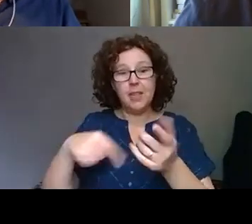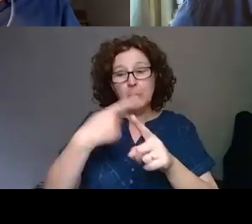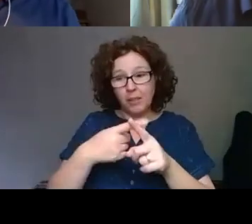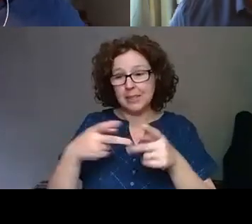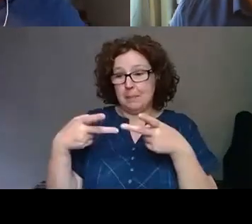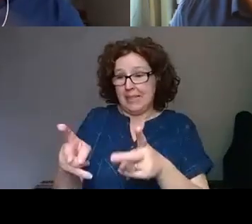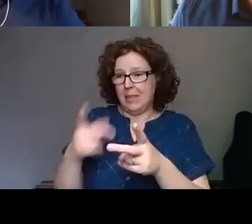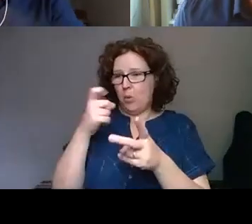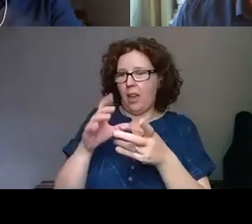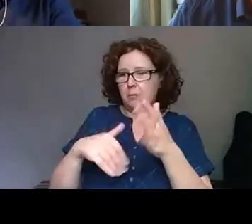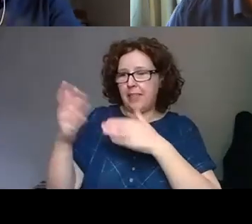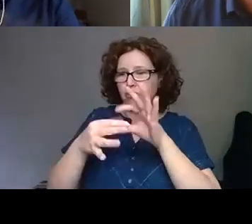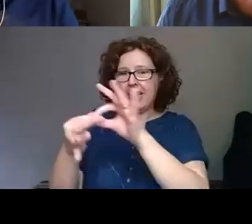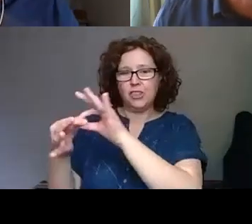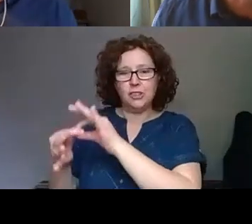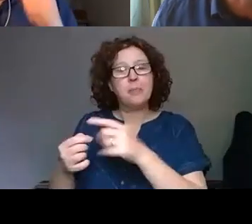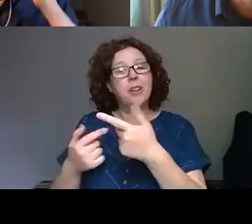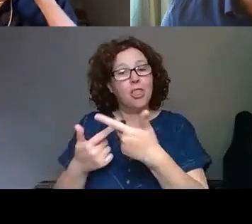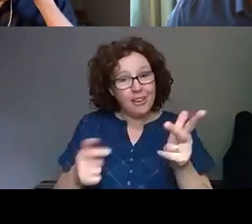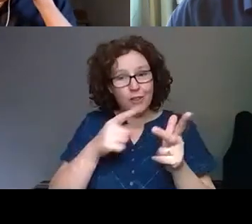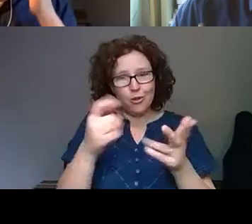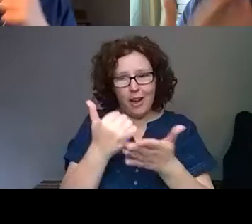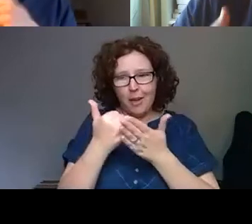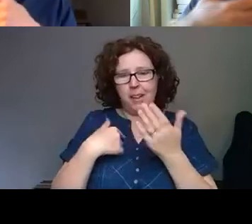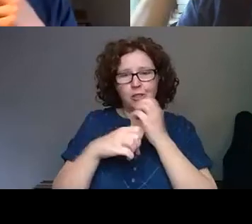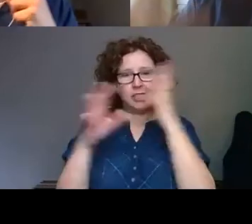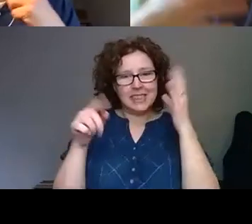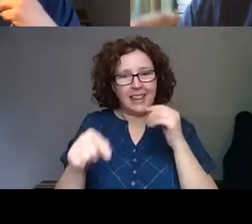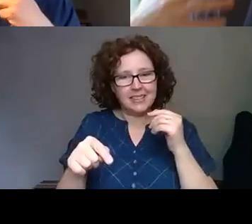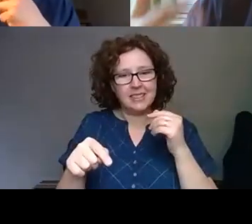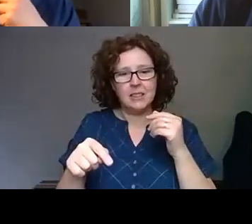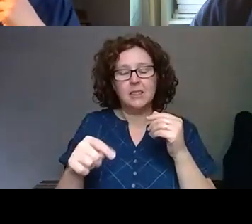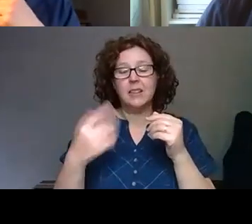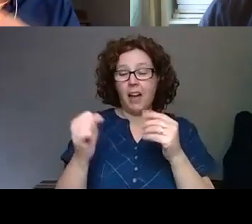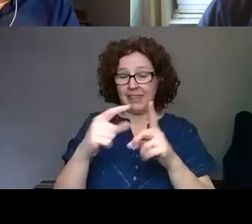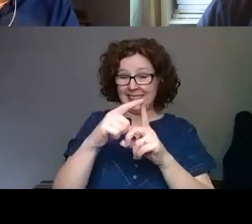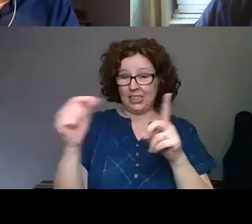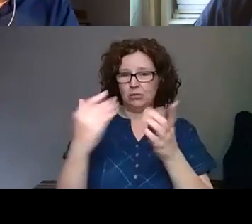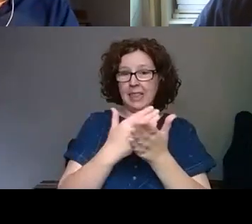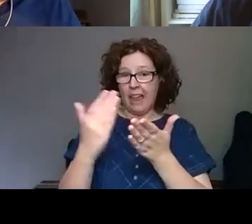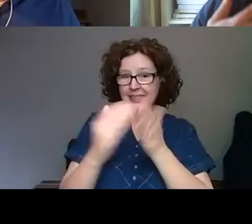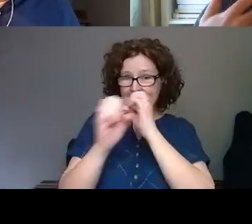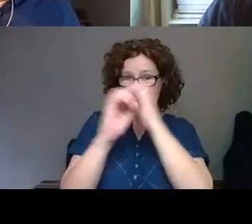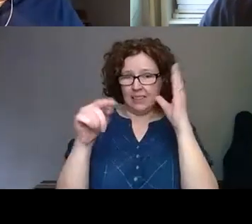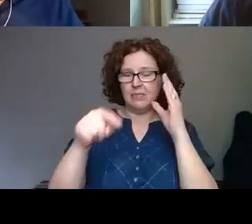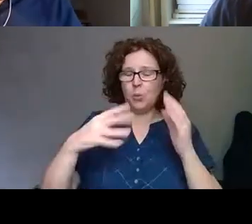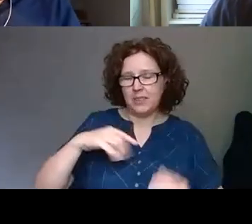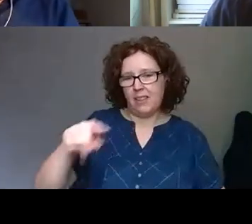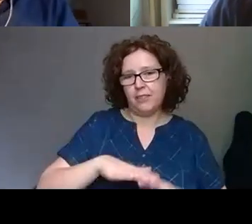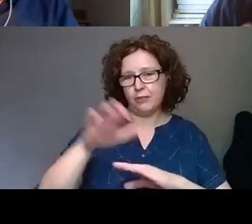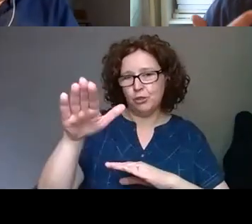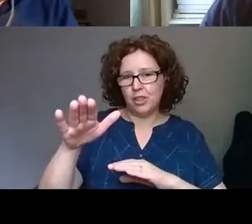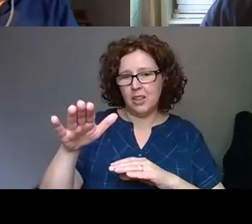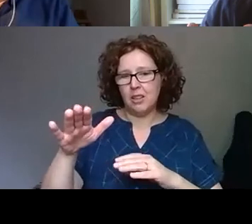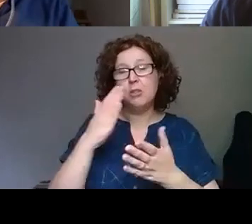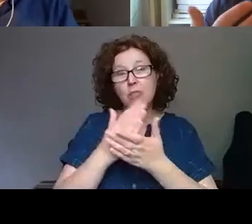which we build relationships you're helping us to see all of that and having that digital clarity is what we need going forward. But I think what's really struck me